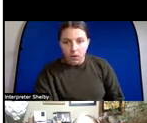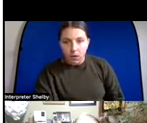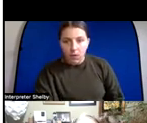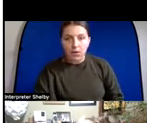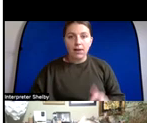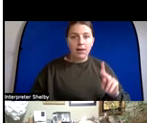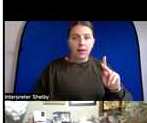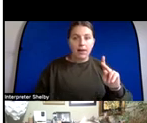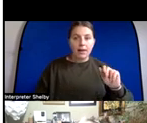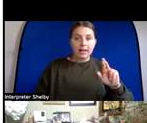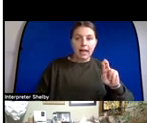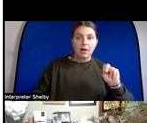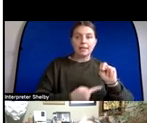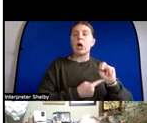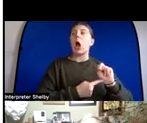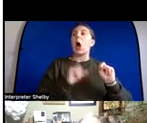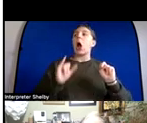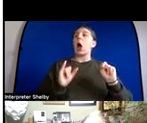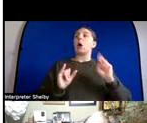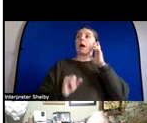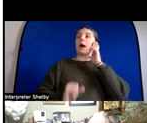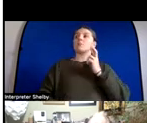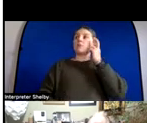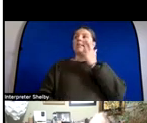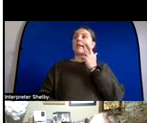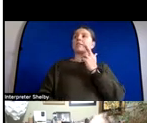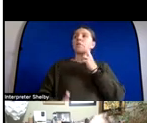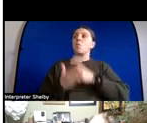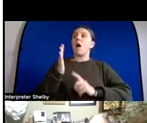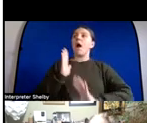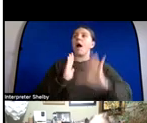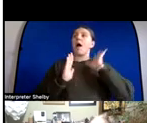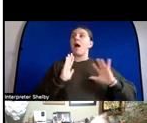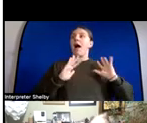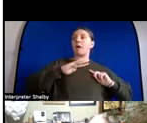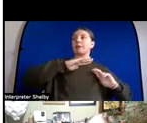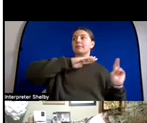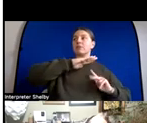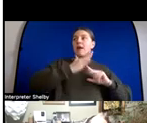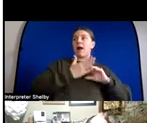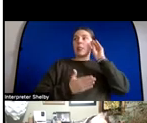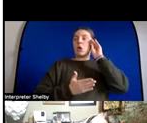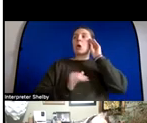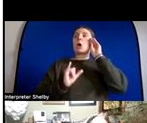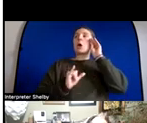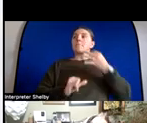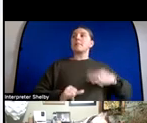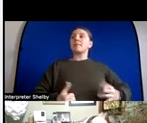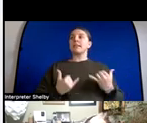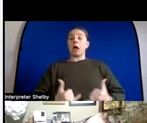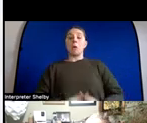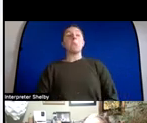depends on what you learned in kindergarten but yeah um yeah so